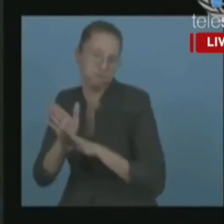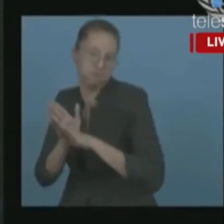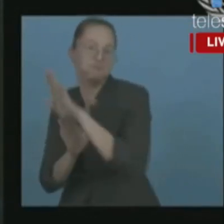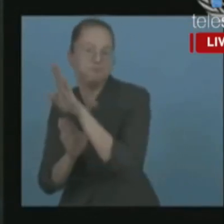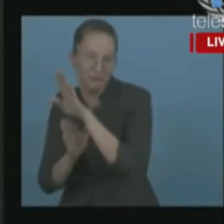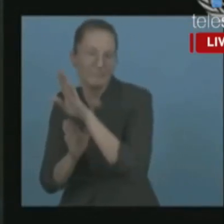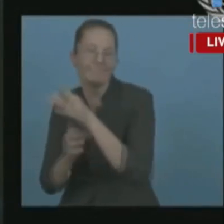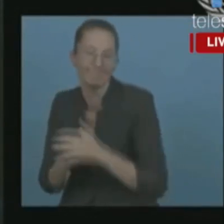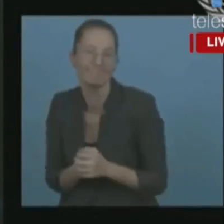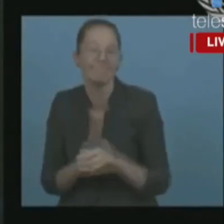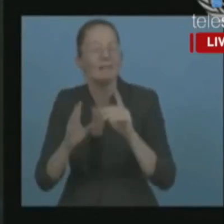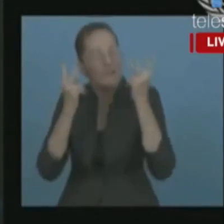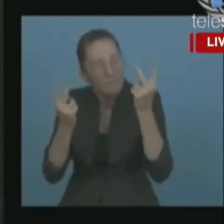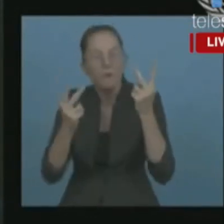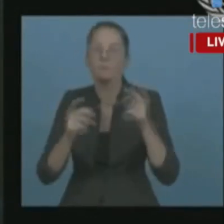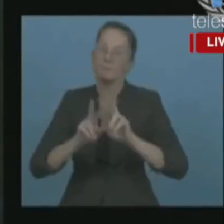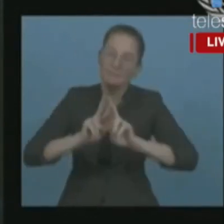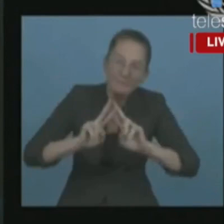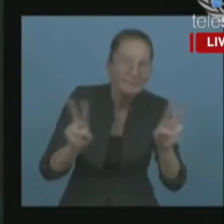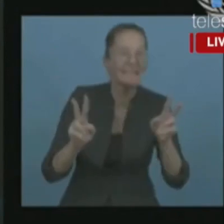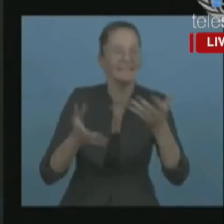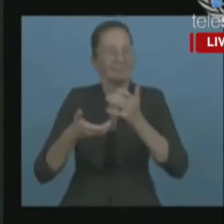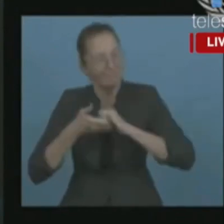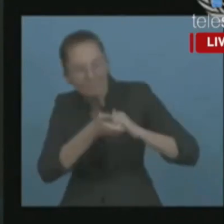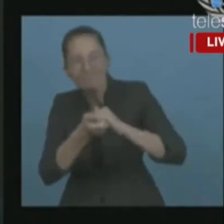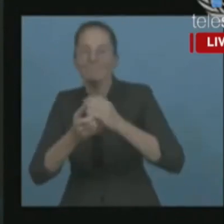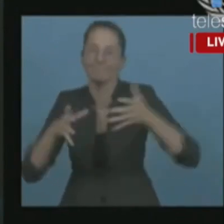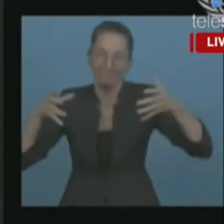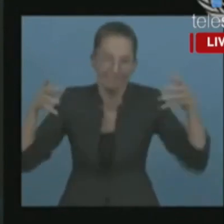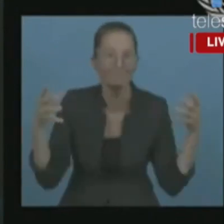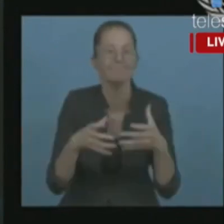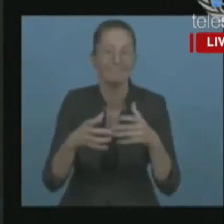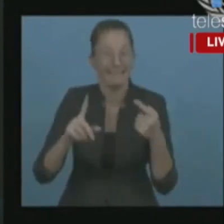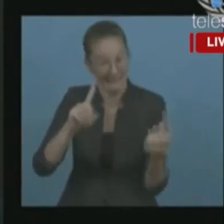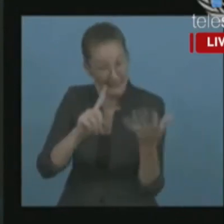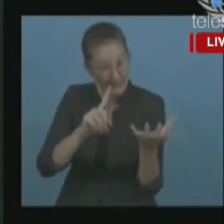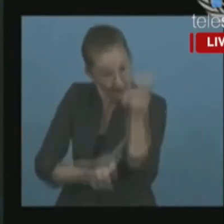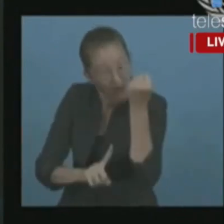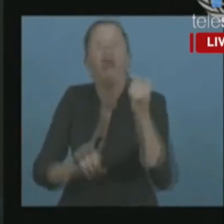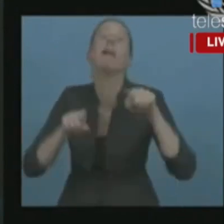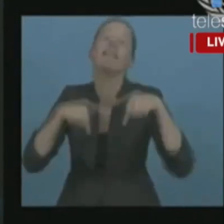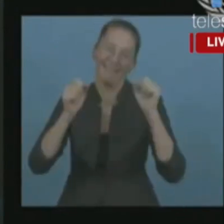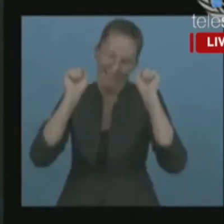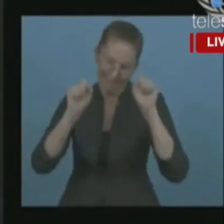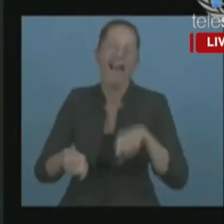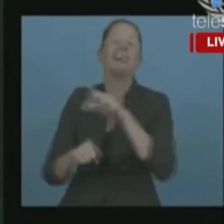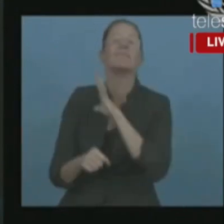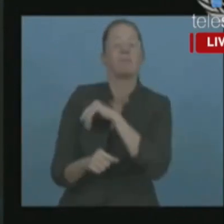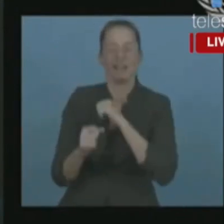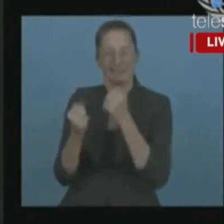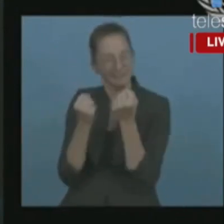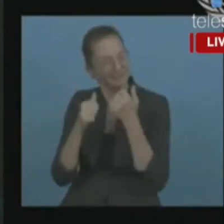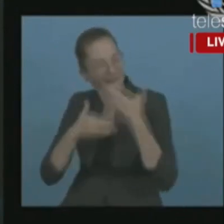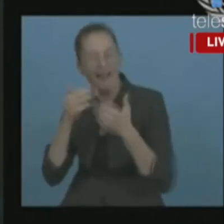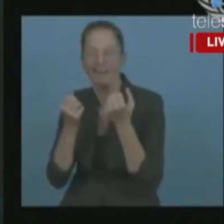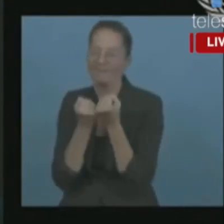regarding the occupation of rural territory, the government have implemented measures